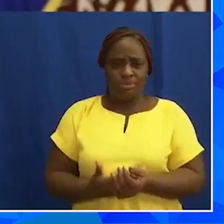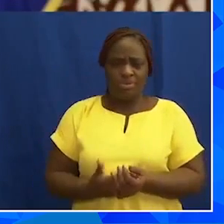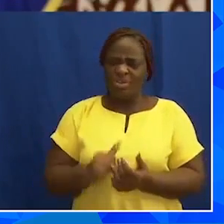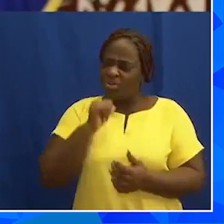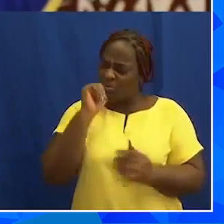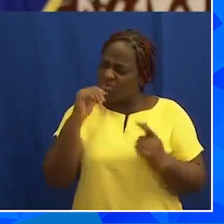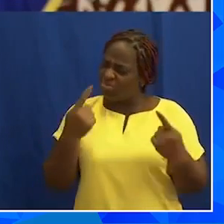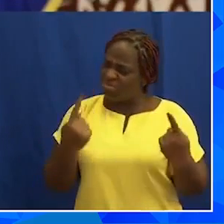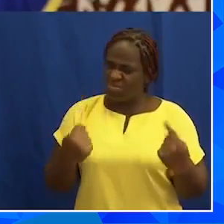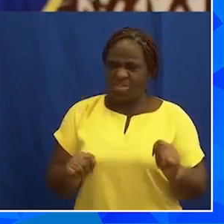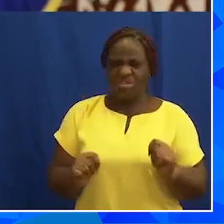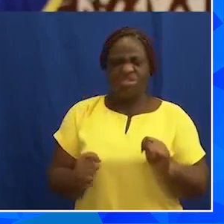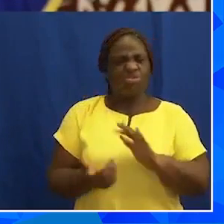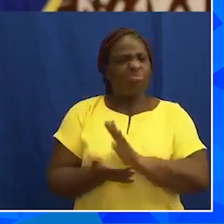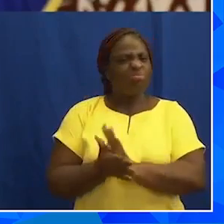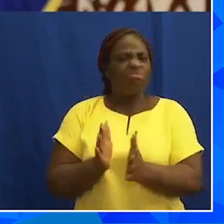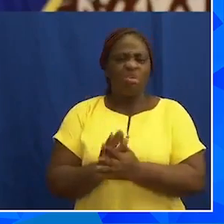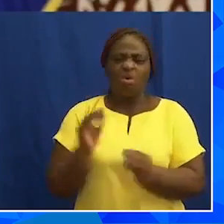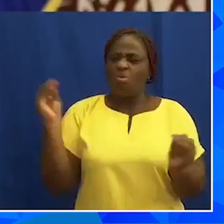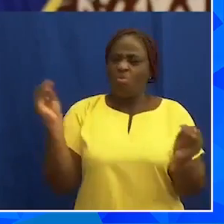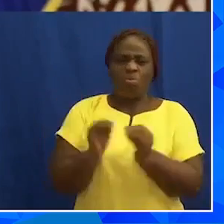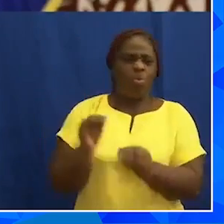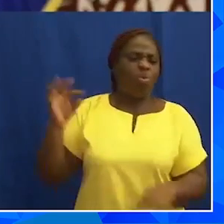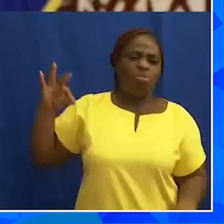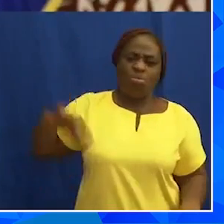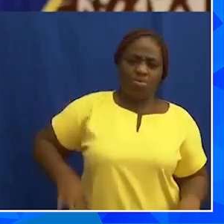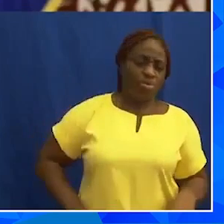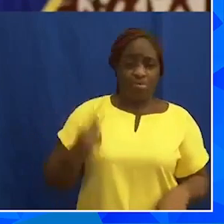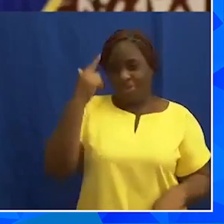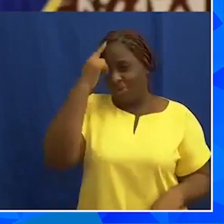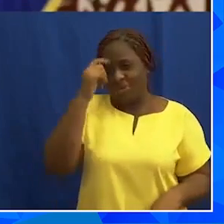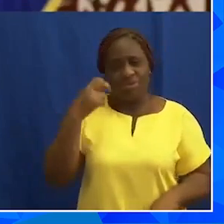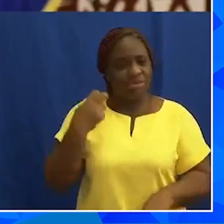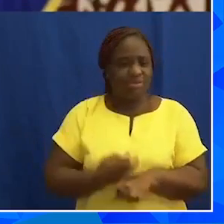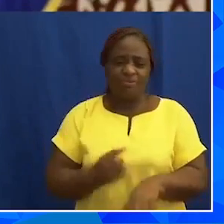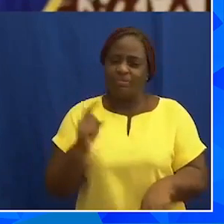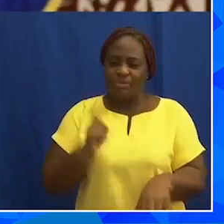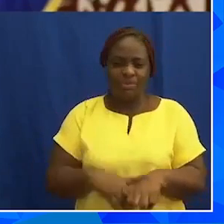try to make the utmost profits out of the current difficulties.